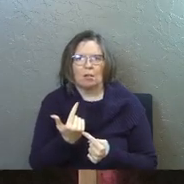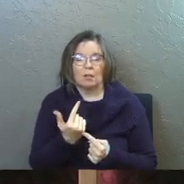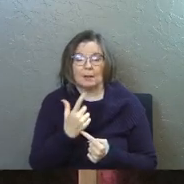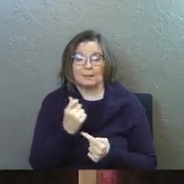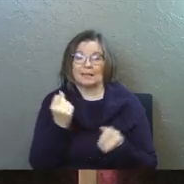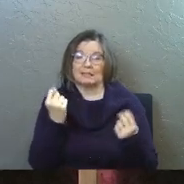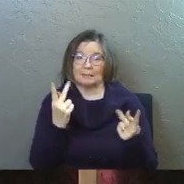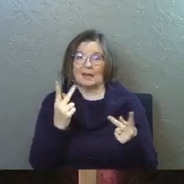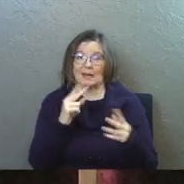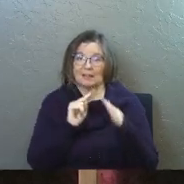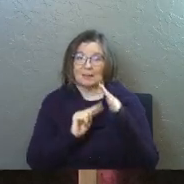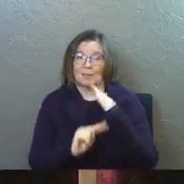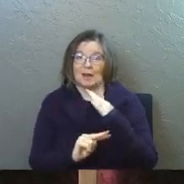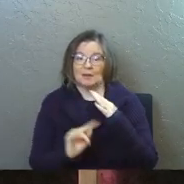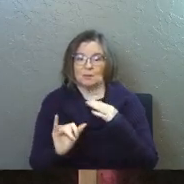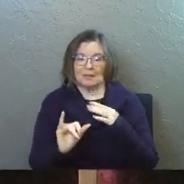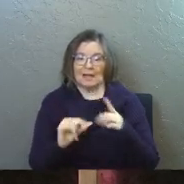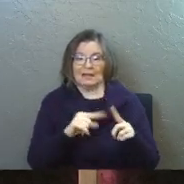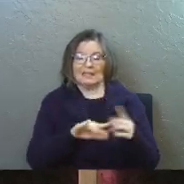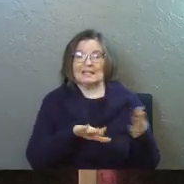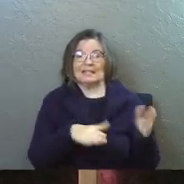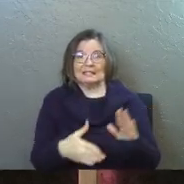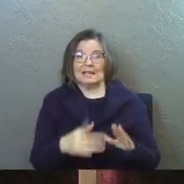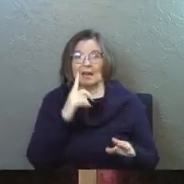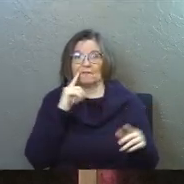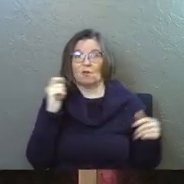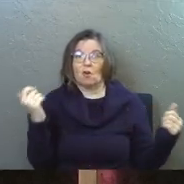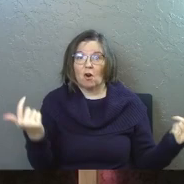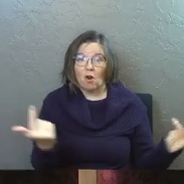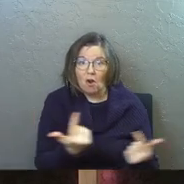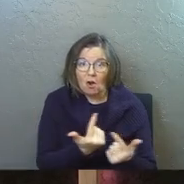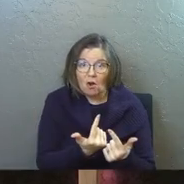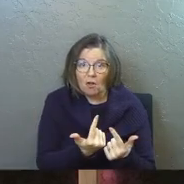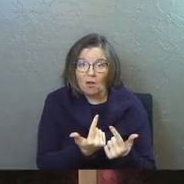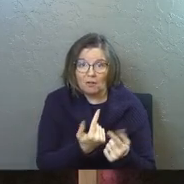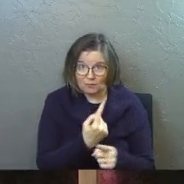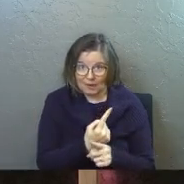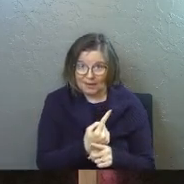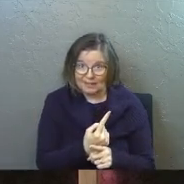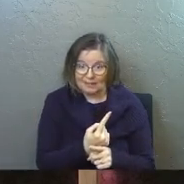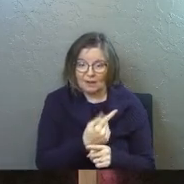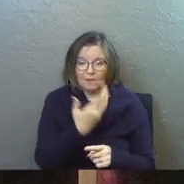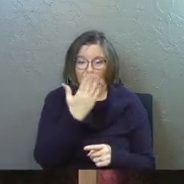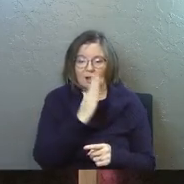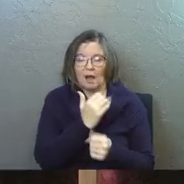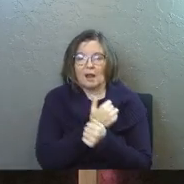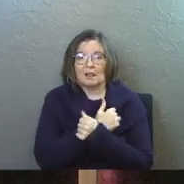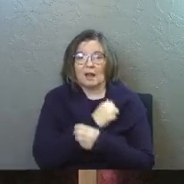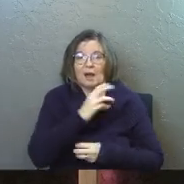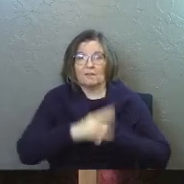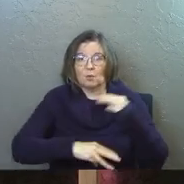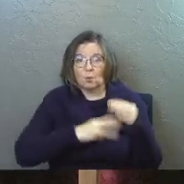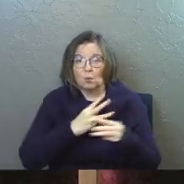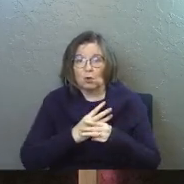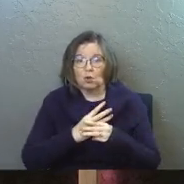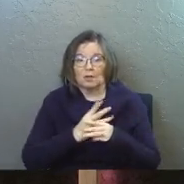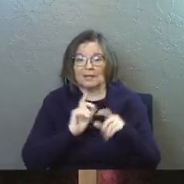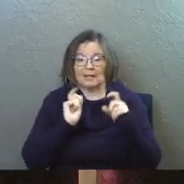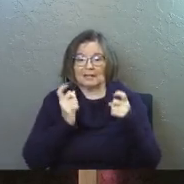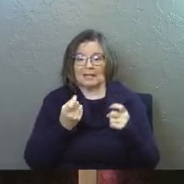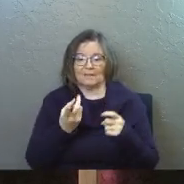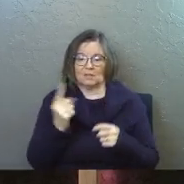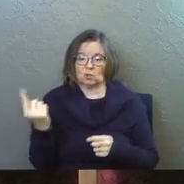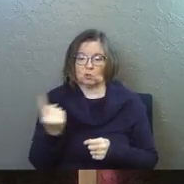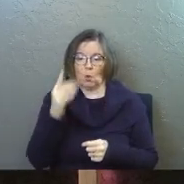Because so much of the prophecy, it was like he died for all, right? For God so loved the world that he